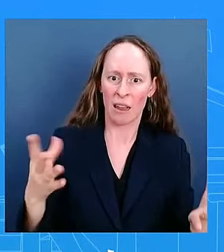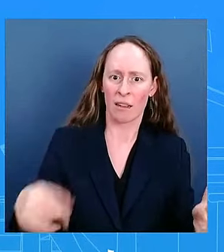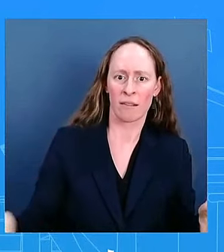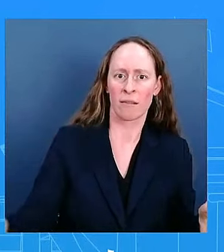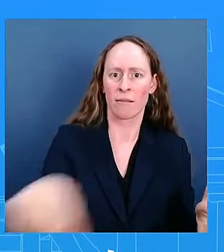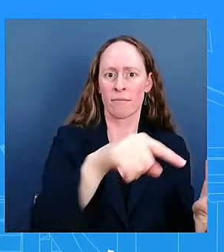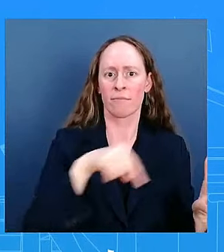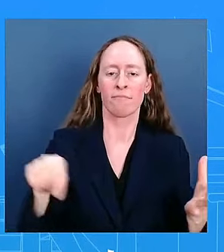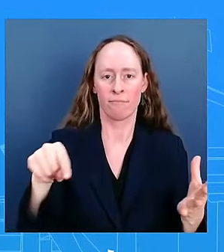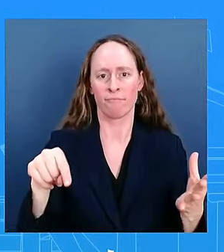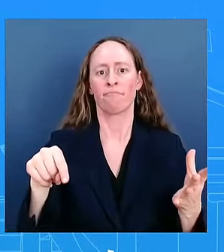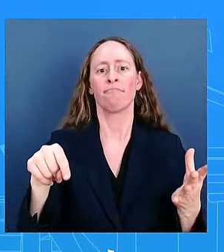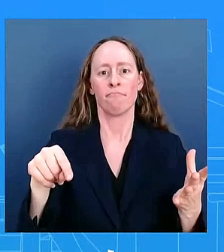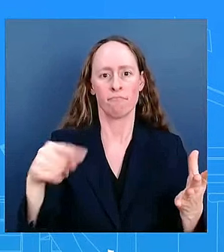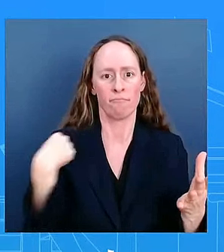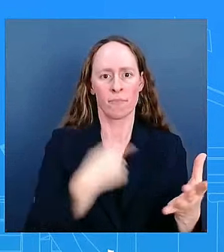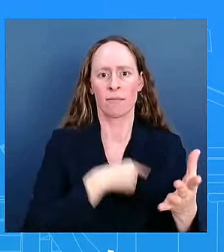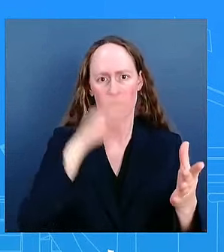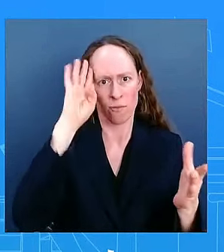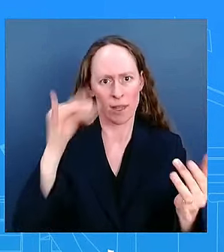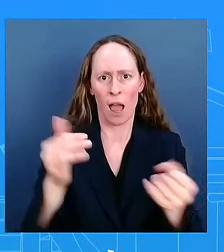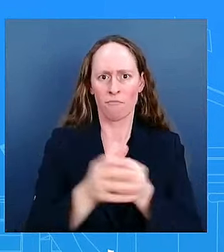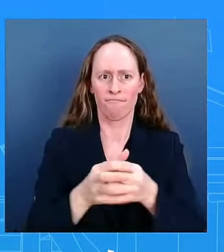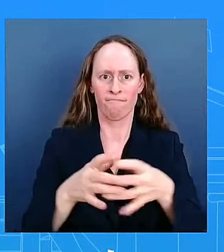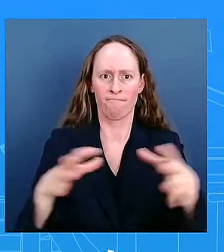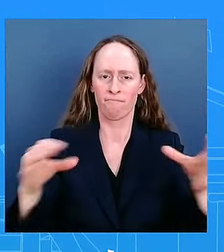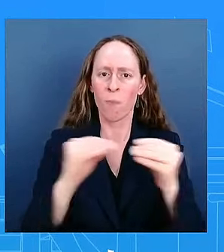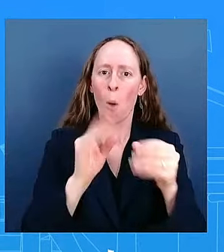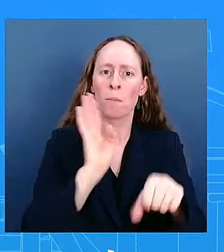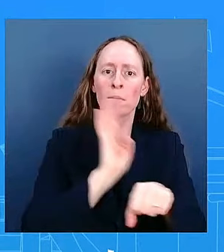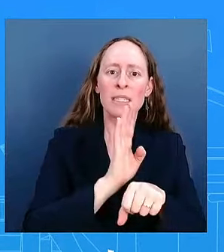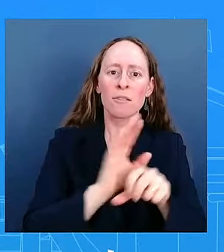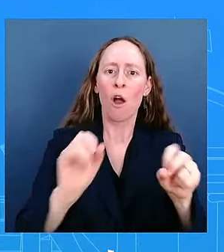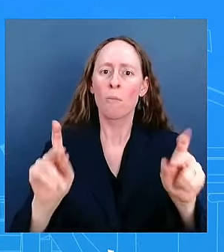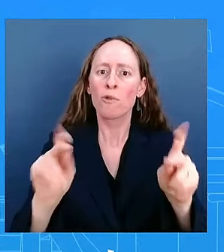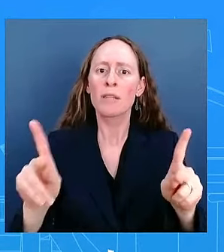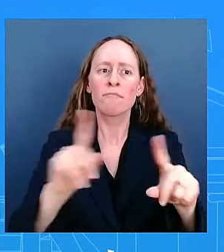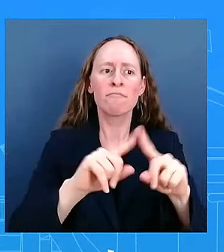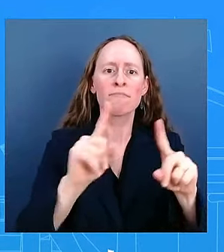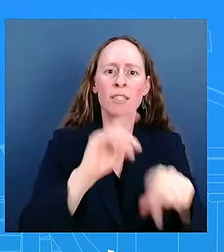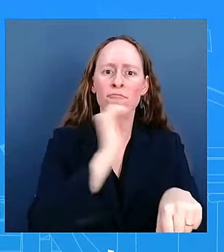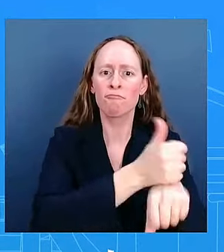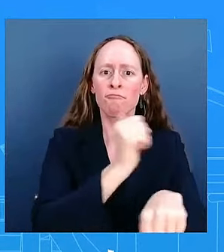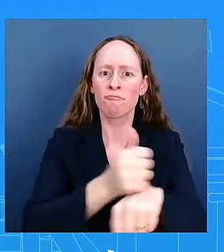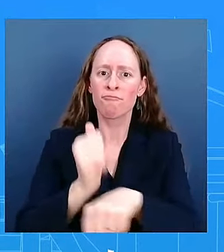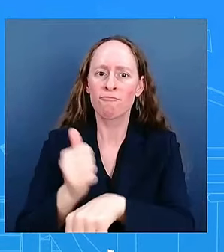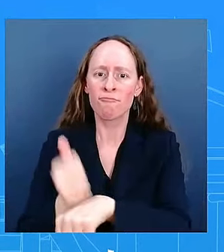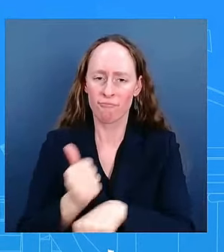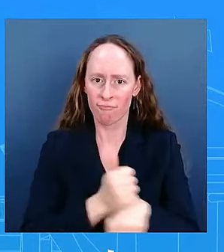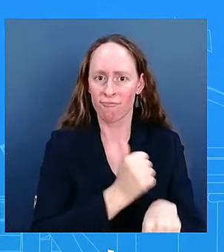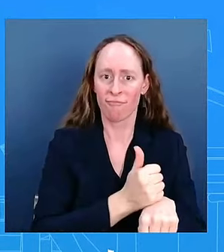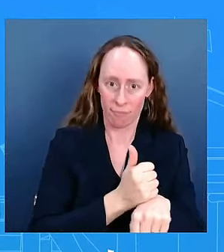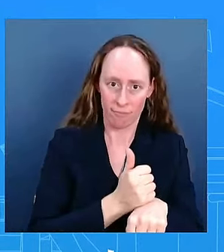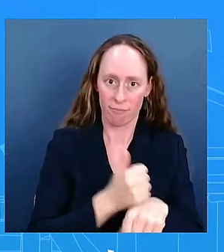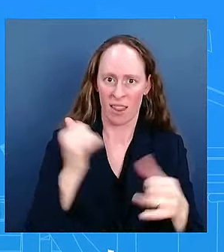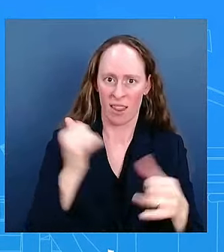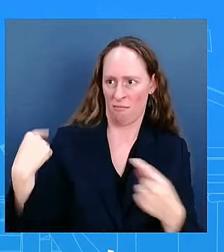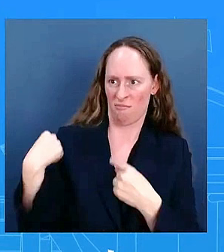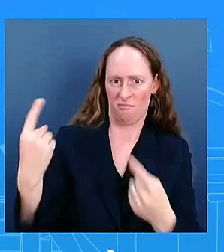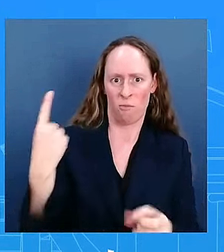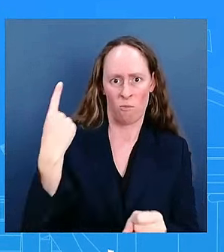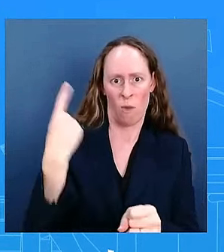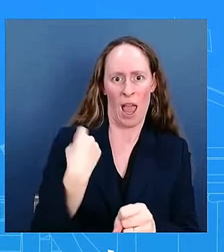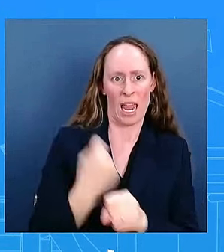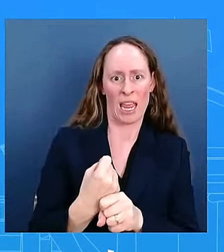opportunity for latino communities next one year ago today president biden issued a landmark executive order to